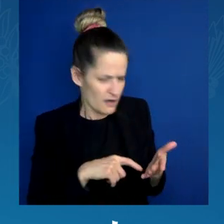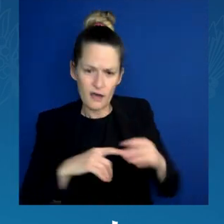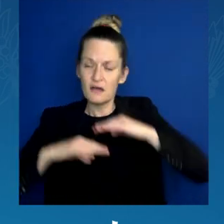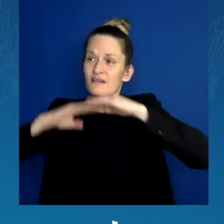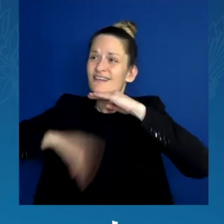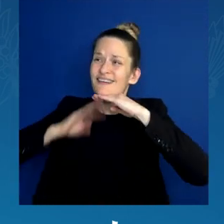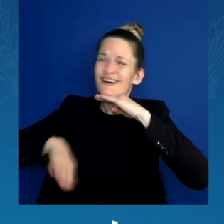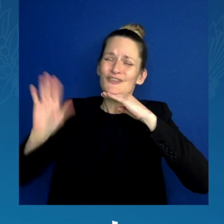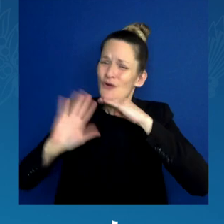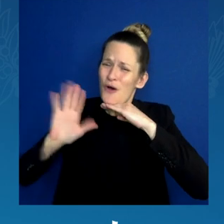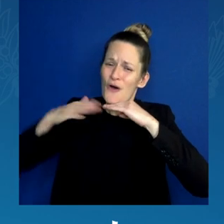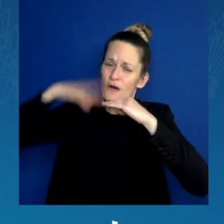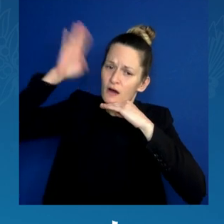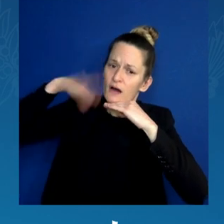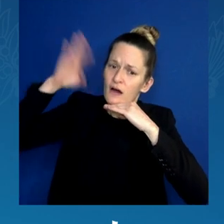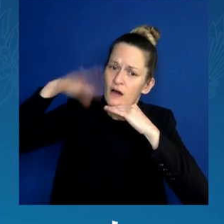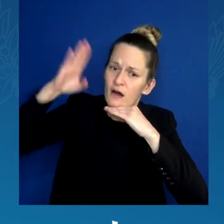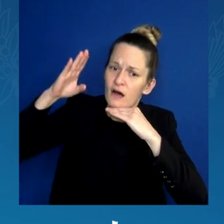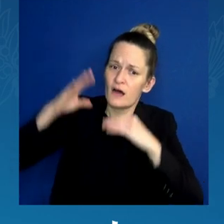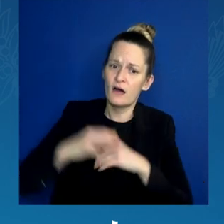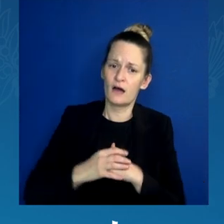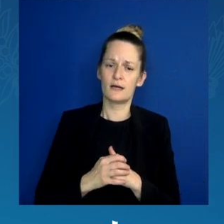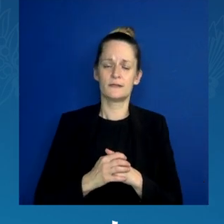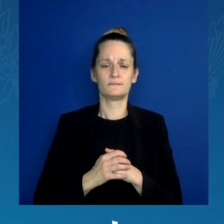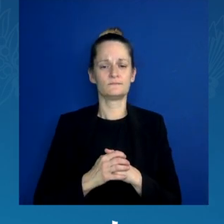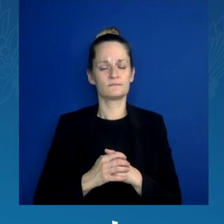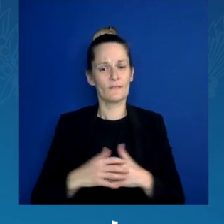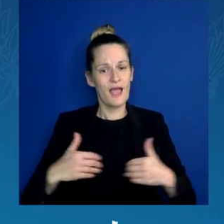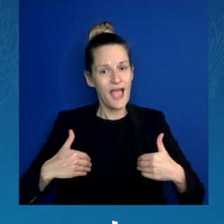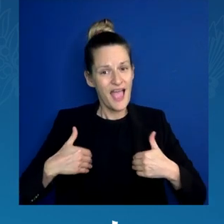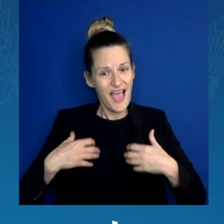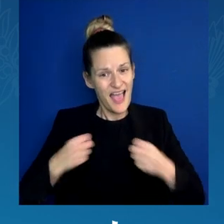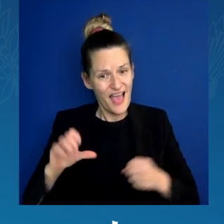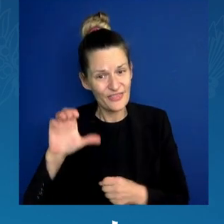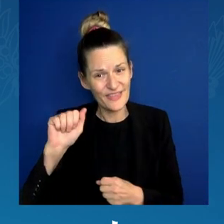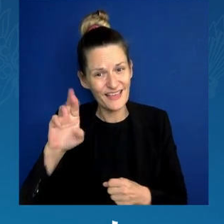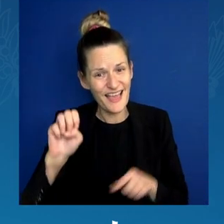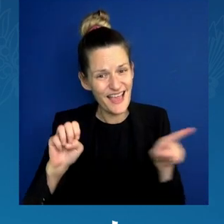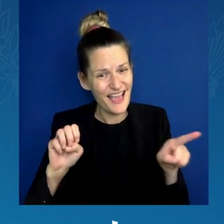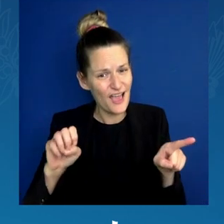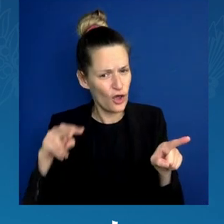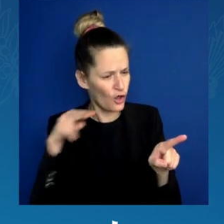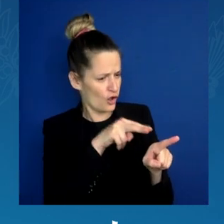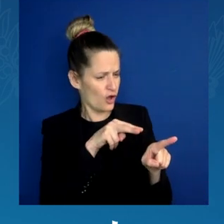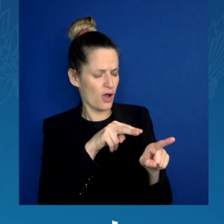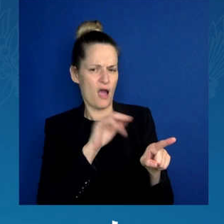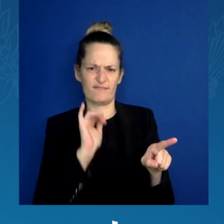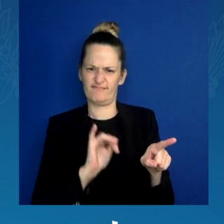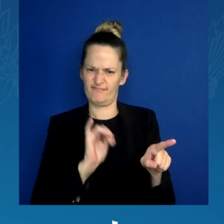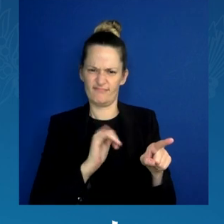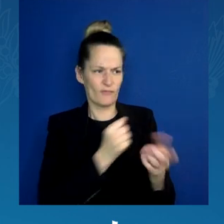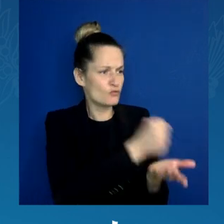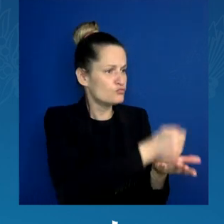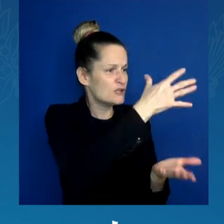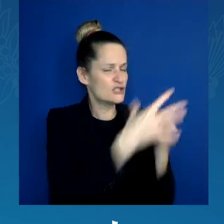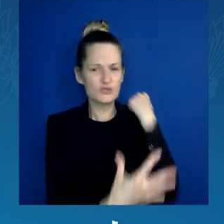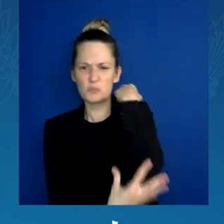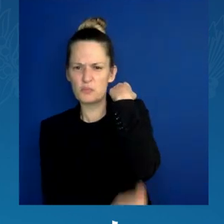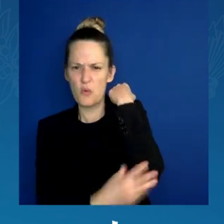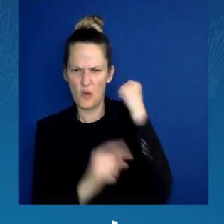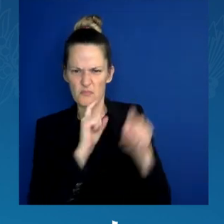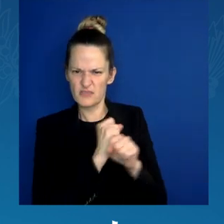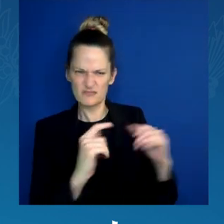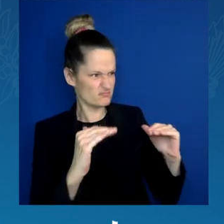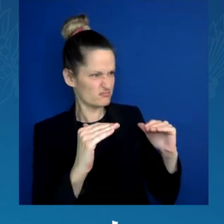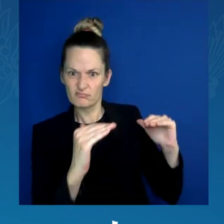base of a community that determines which schools have a counselor and which students have